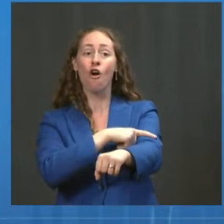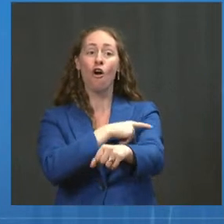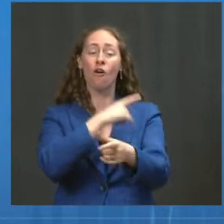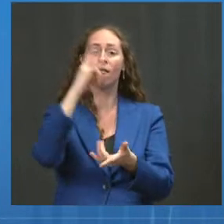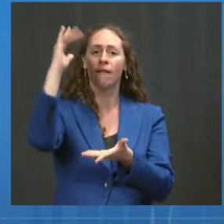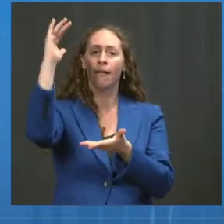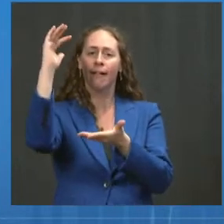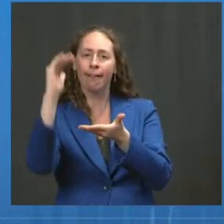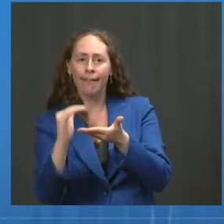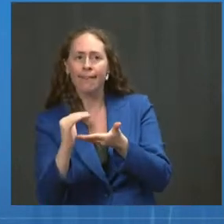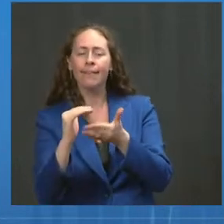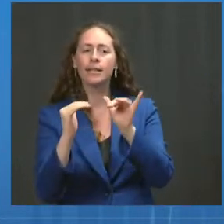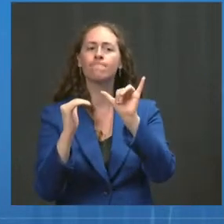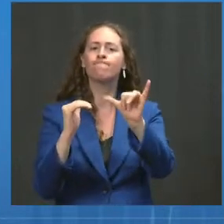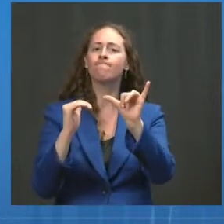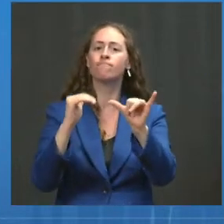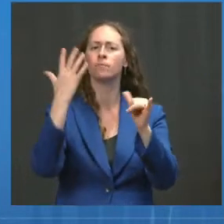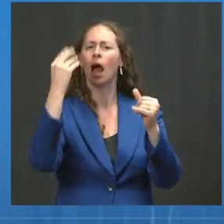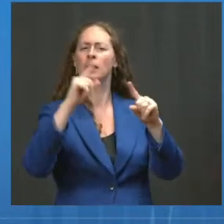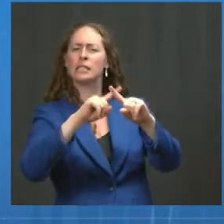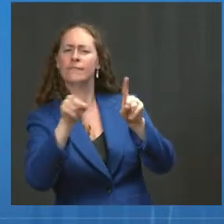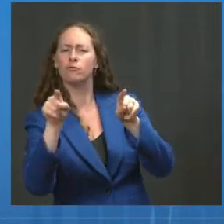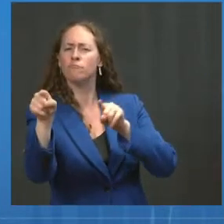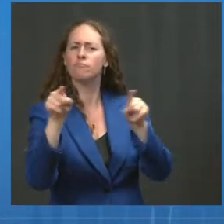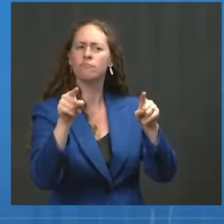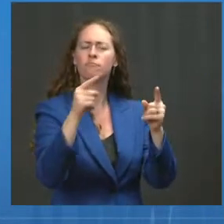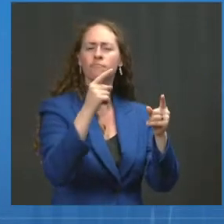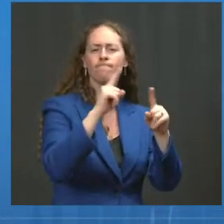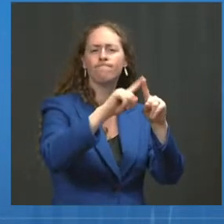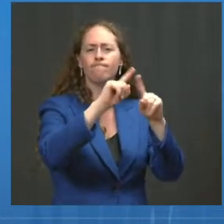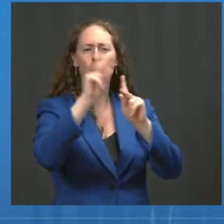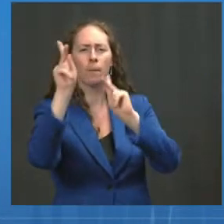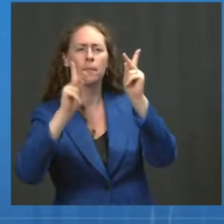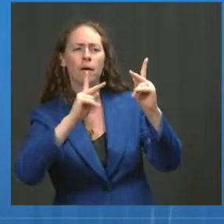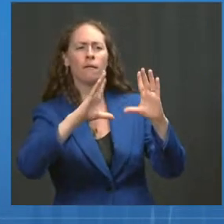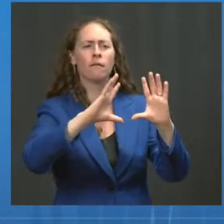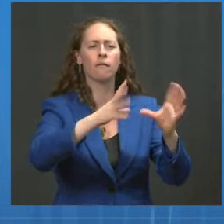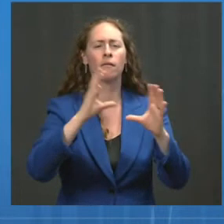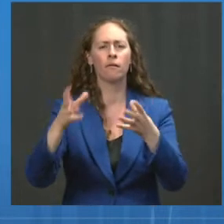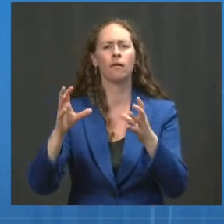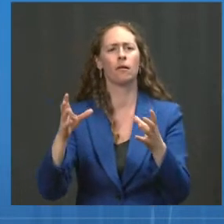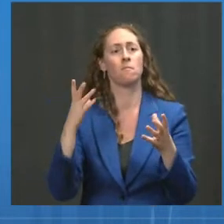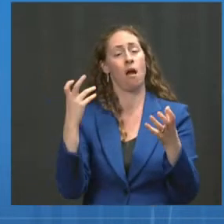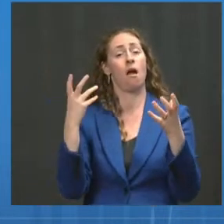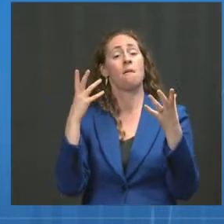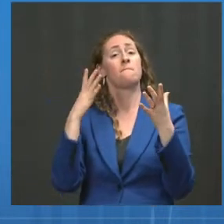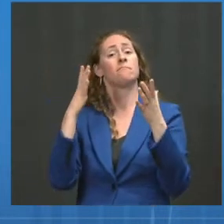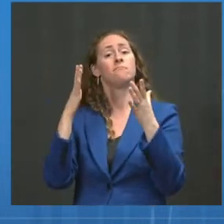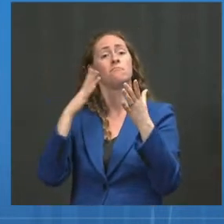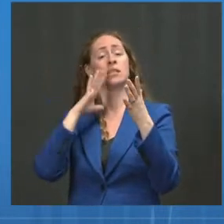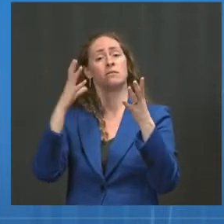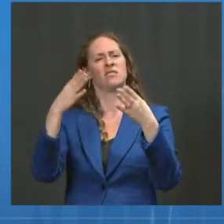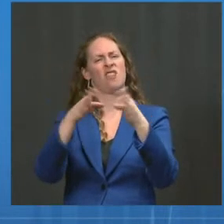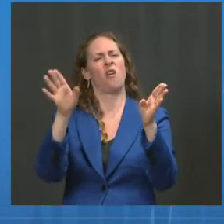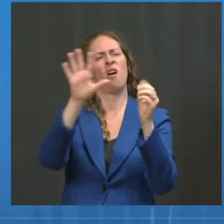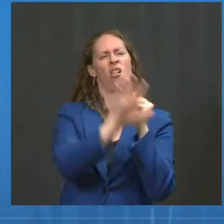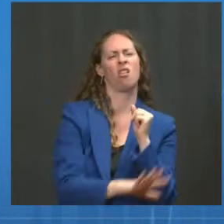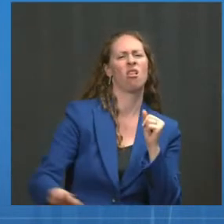the data consistently demonstrate a reduction of vaccine effectiveness against infection over time.